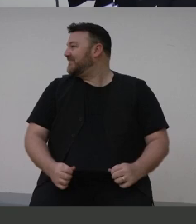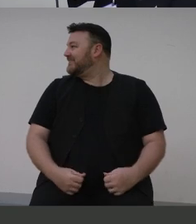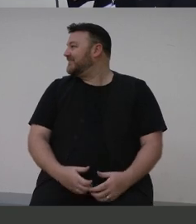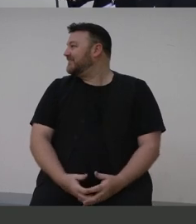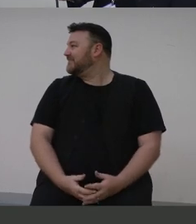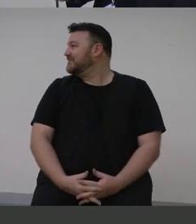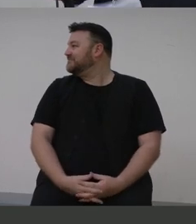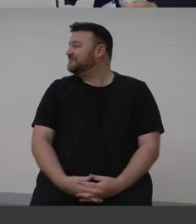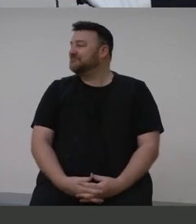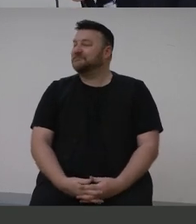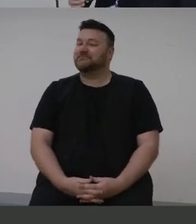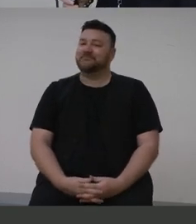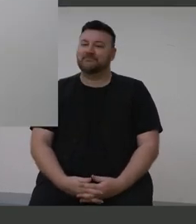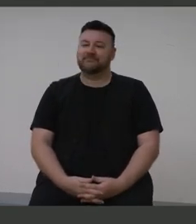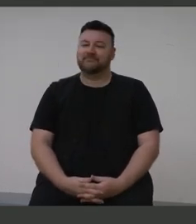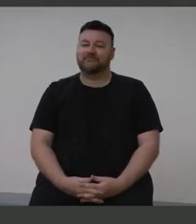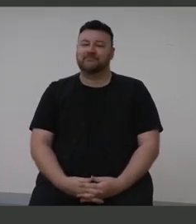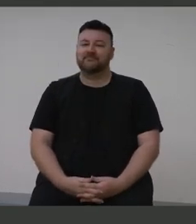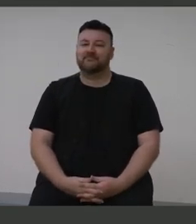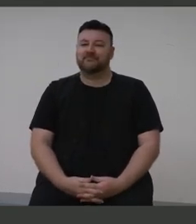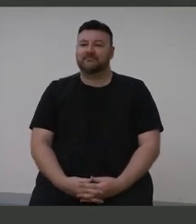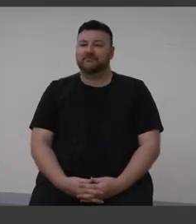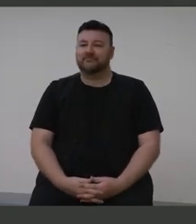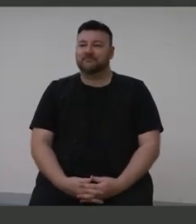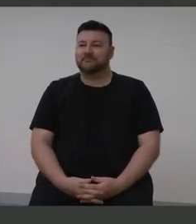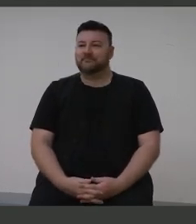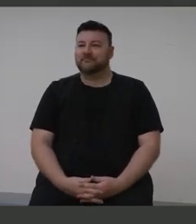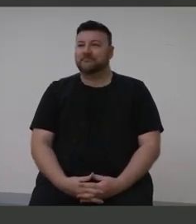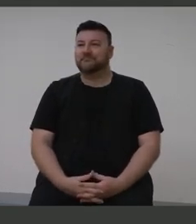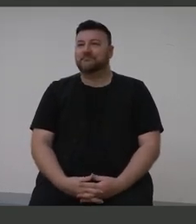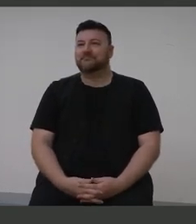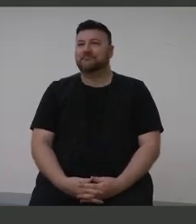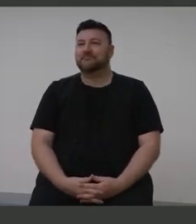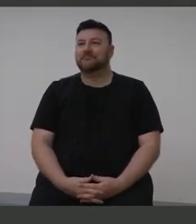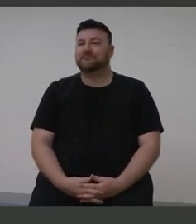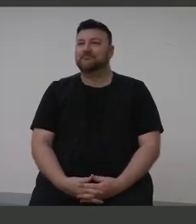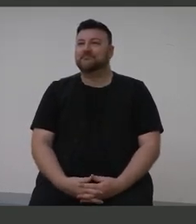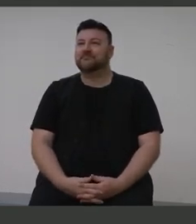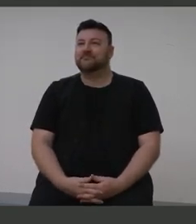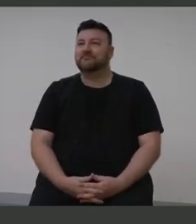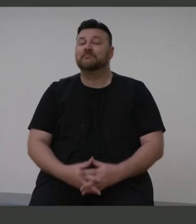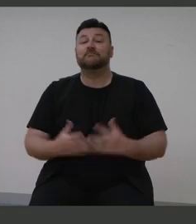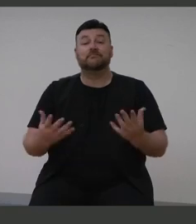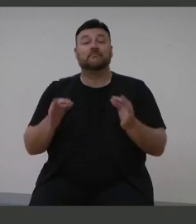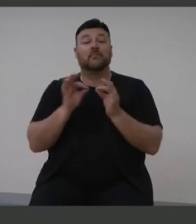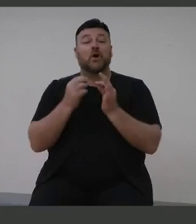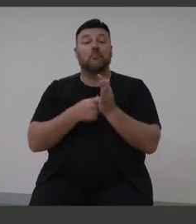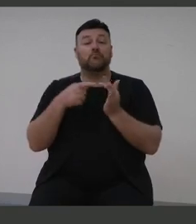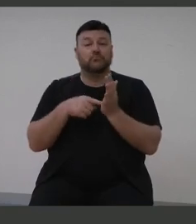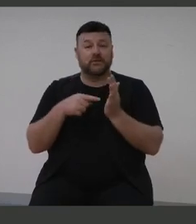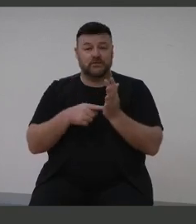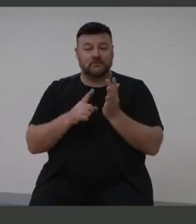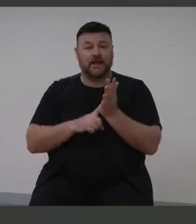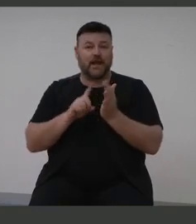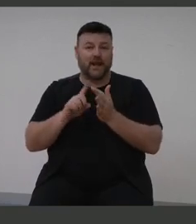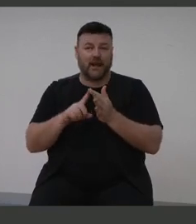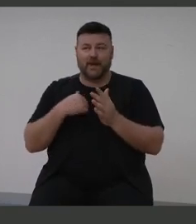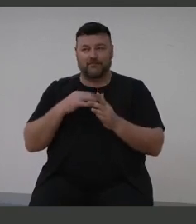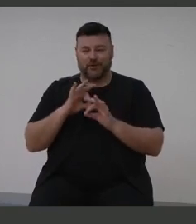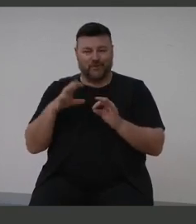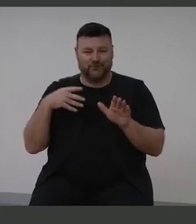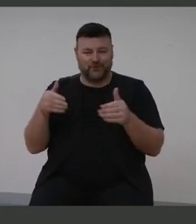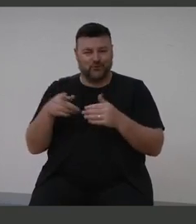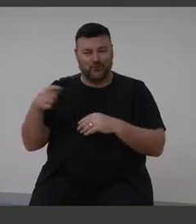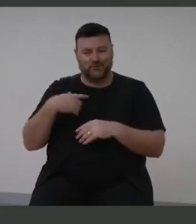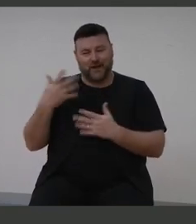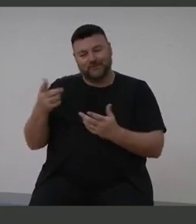Here we go. Let's make sure this works. There we go for you. Thank you very much. So I'm sure that Brett needs no introduction,